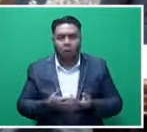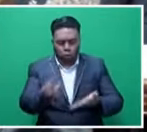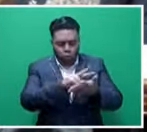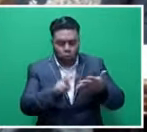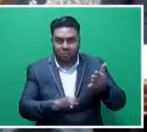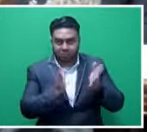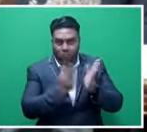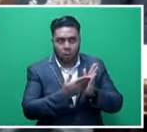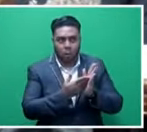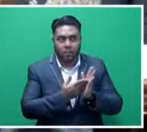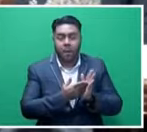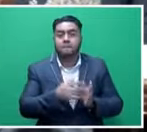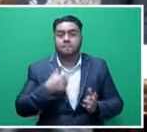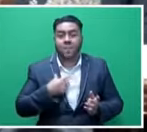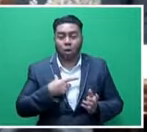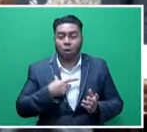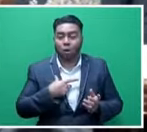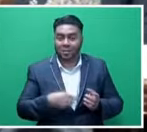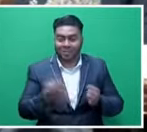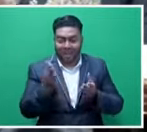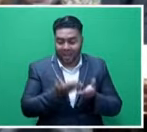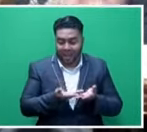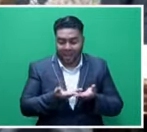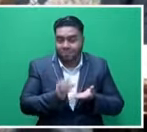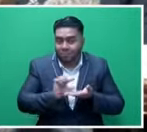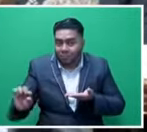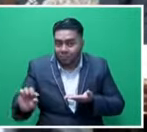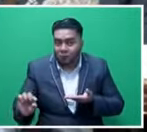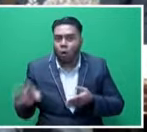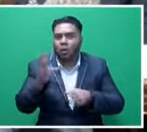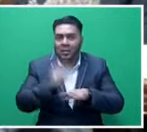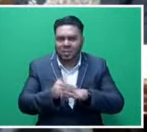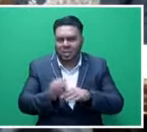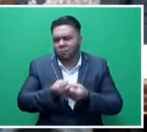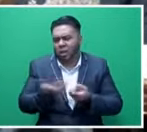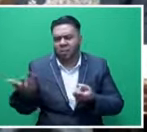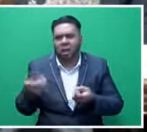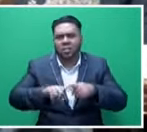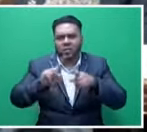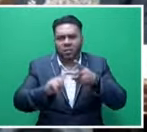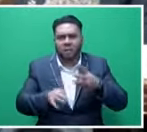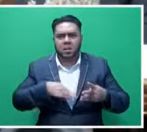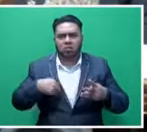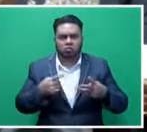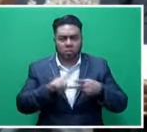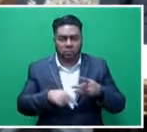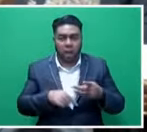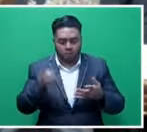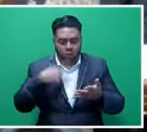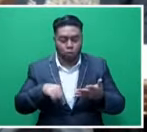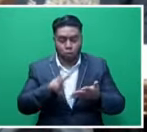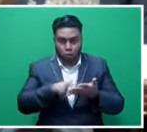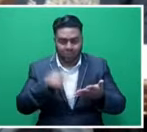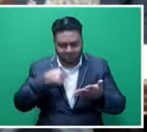Speaker, sir, because the allocation for disability is, in fact, spread throughout a number of ministries. So I'll read the actuals